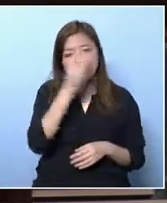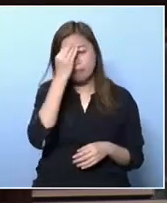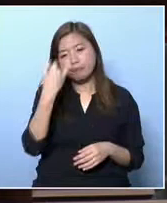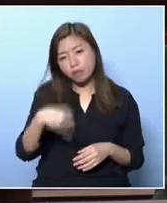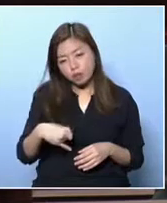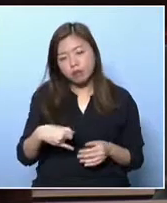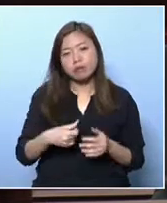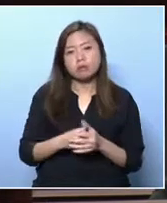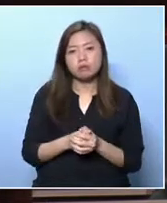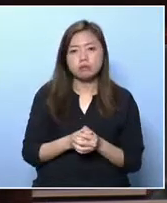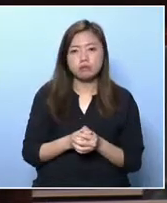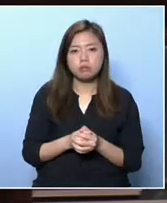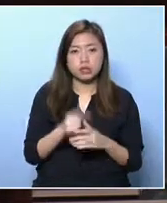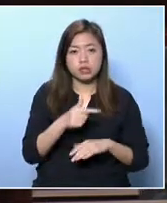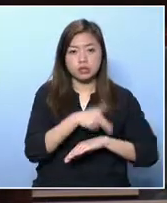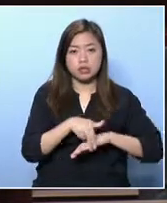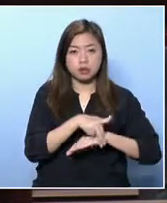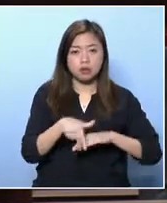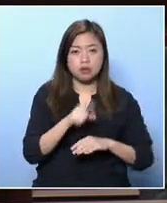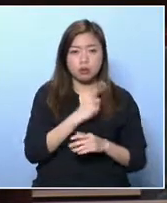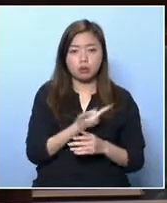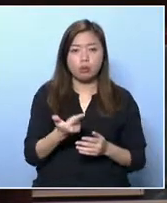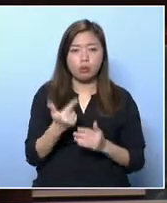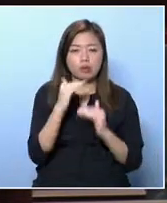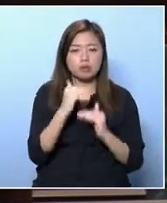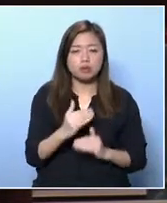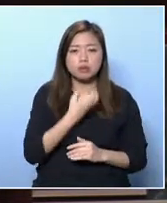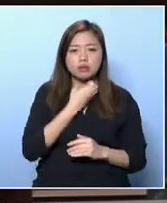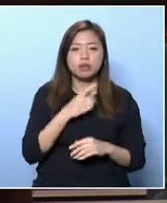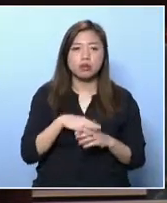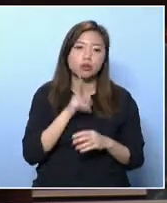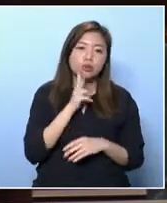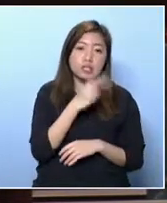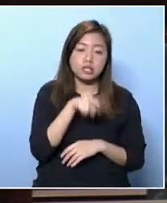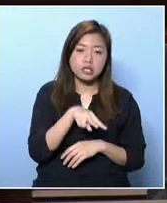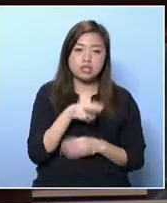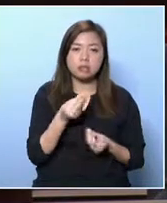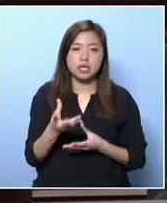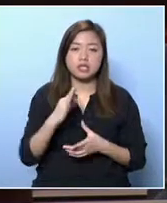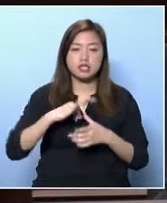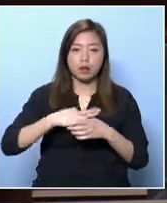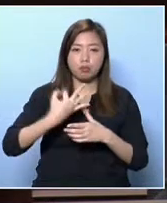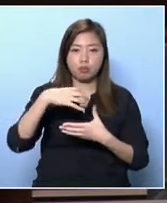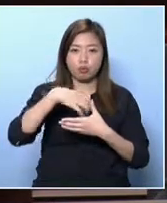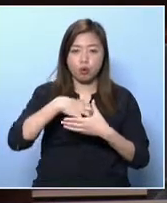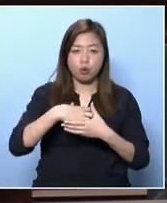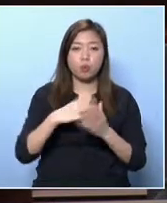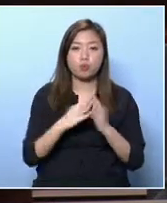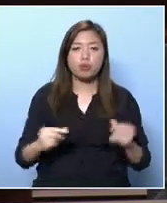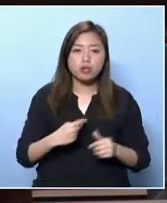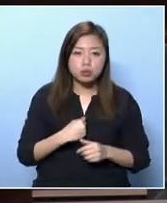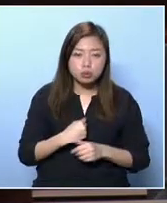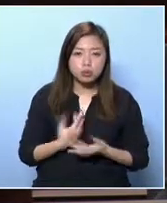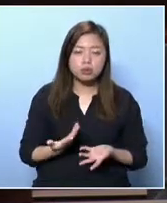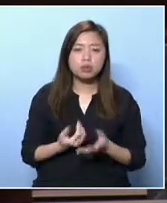subsidies. If we are successful, they will get some activities. If not, they don't get